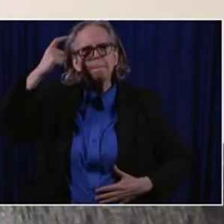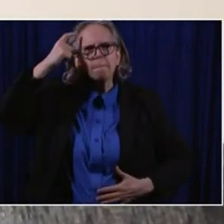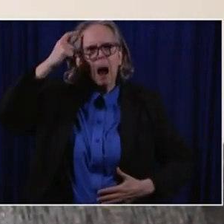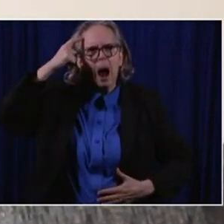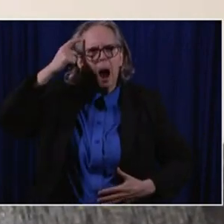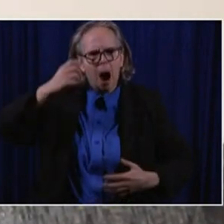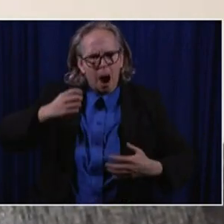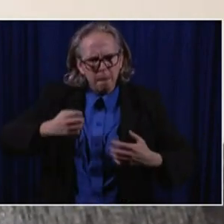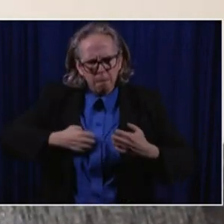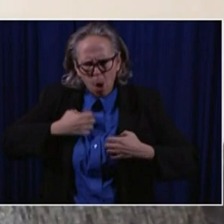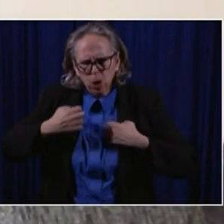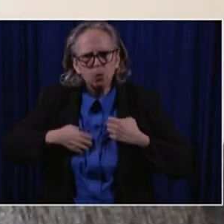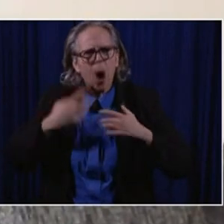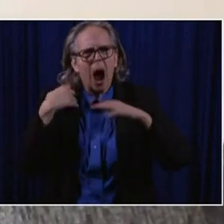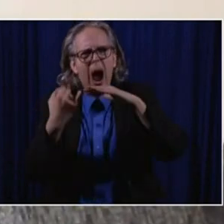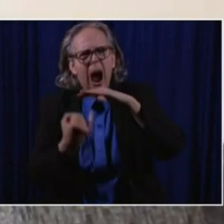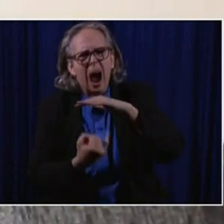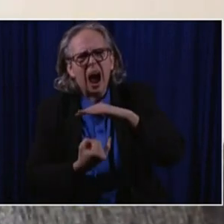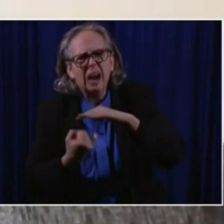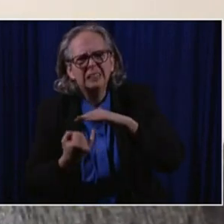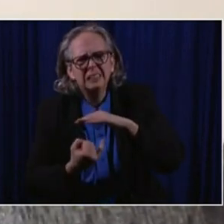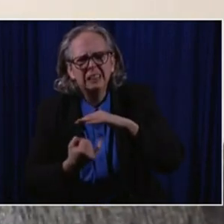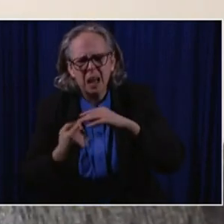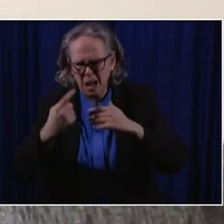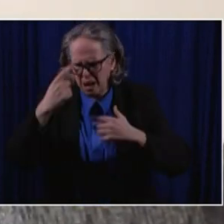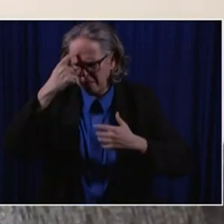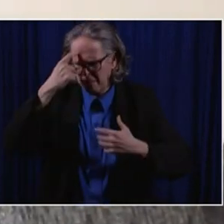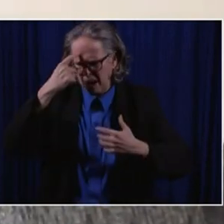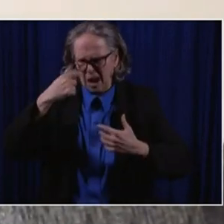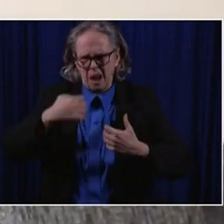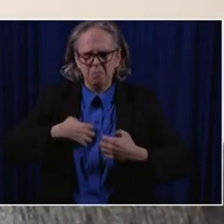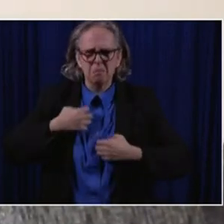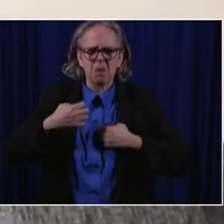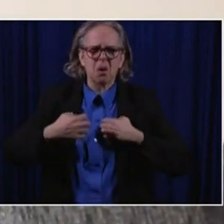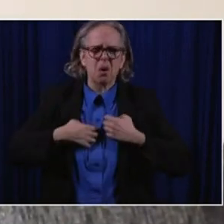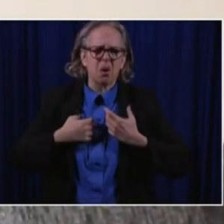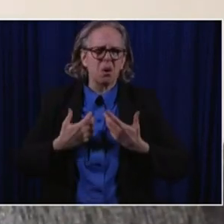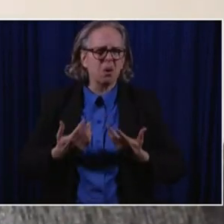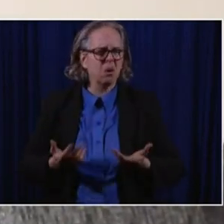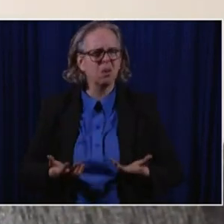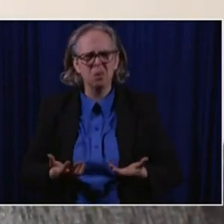and, um, seeing both sides of it was, um,